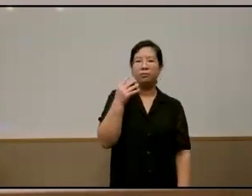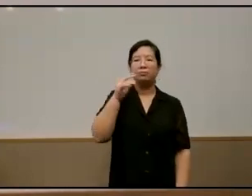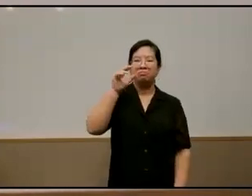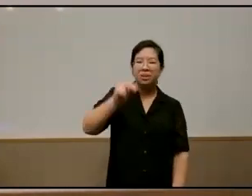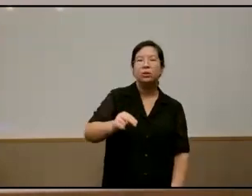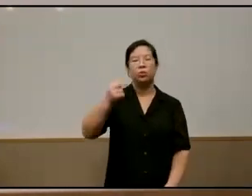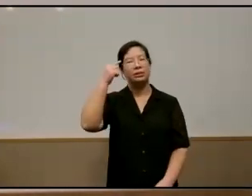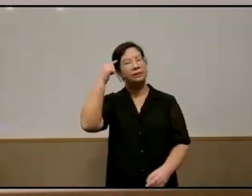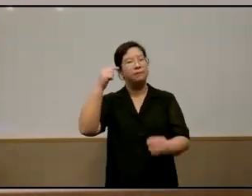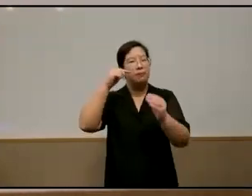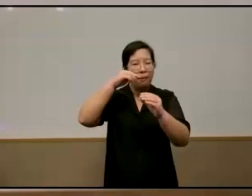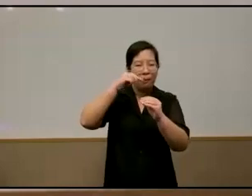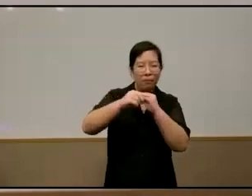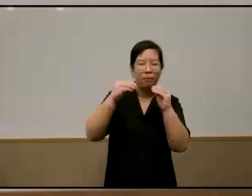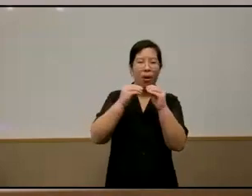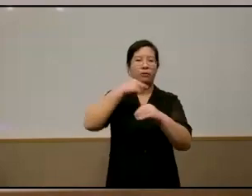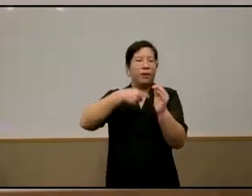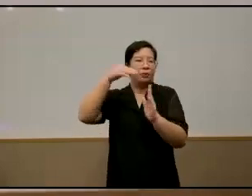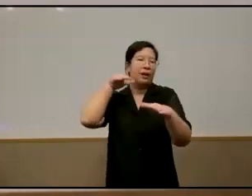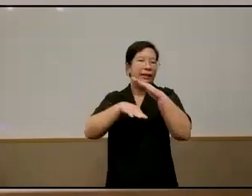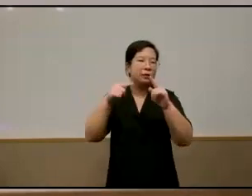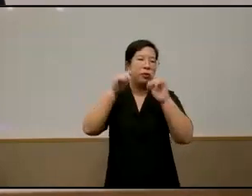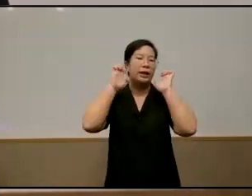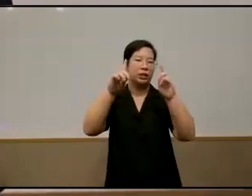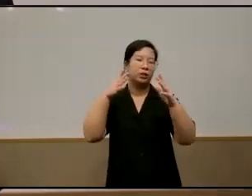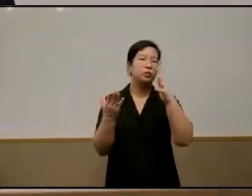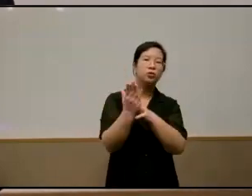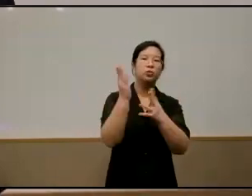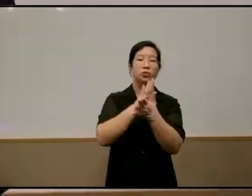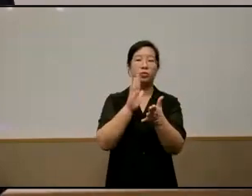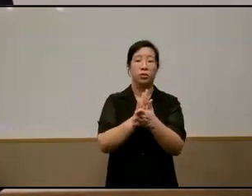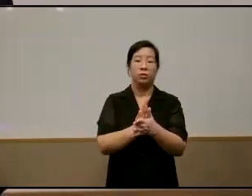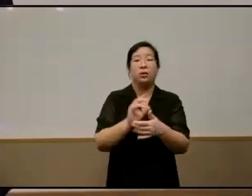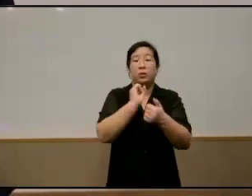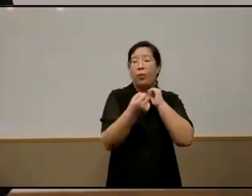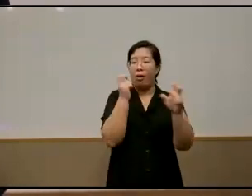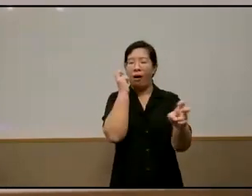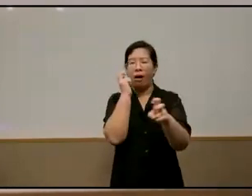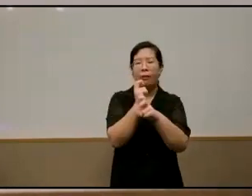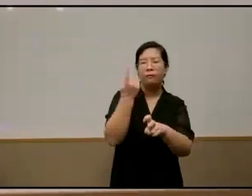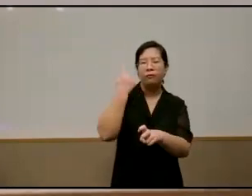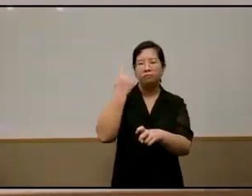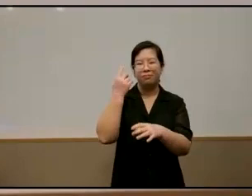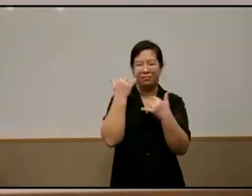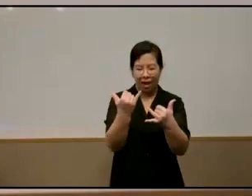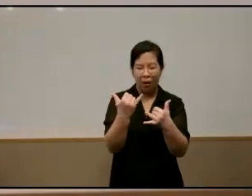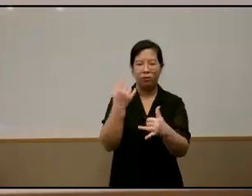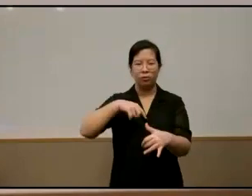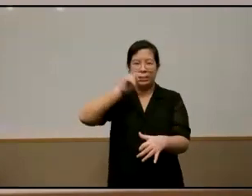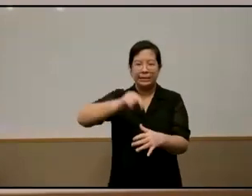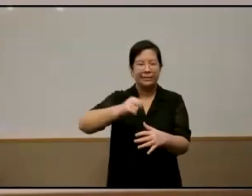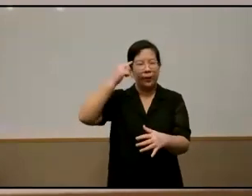access to schooling and this is where it becomes a very tall order for us as we think about um